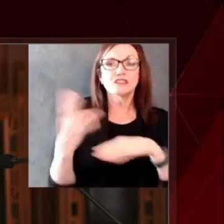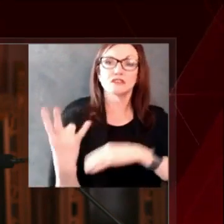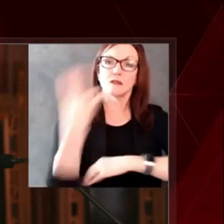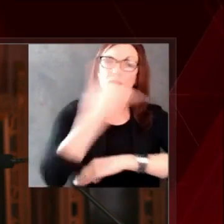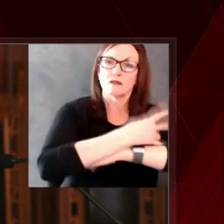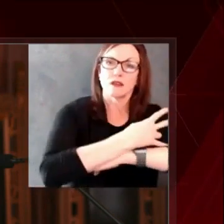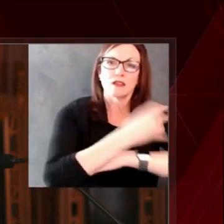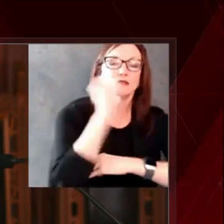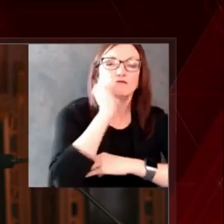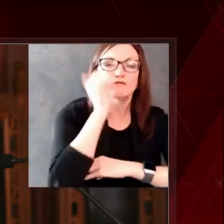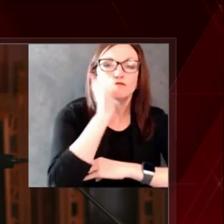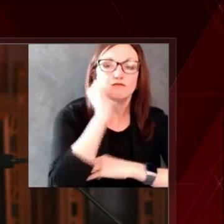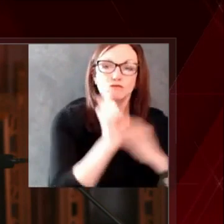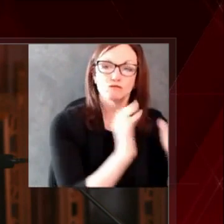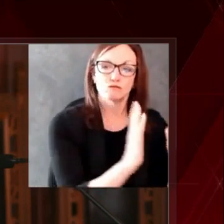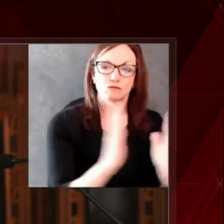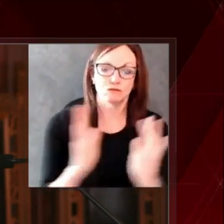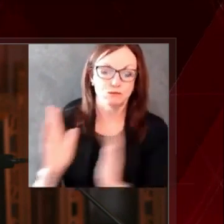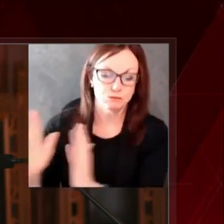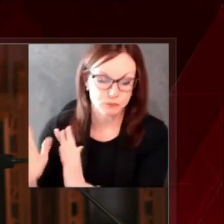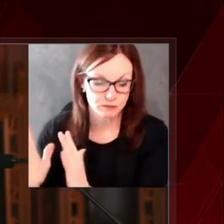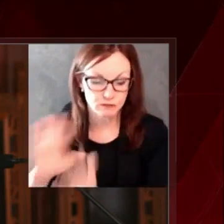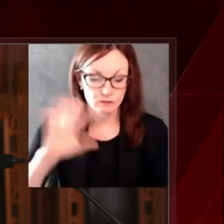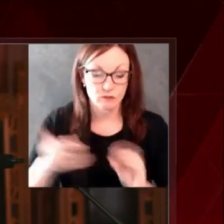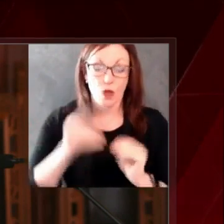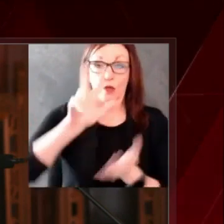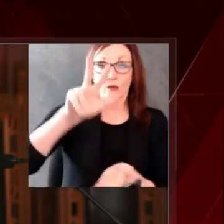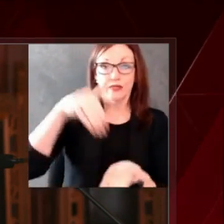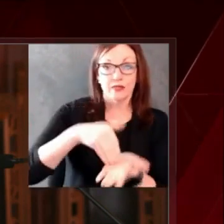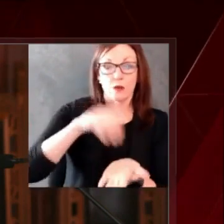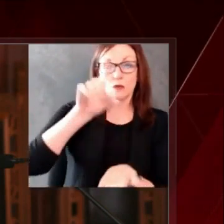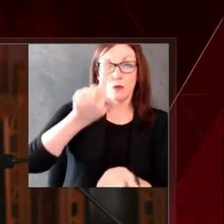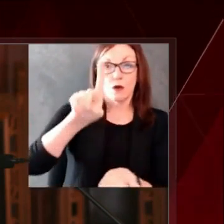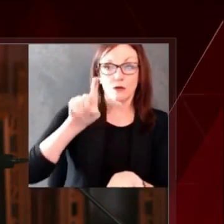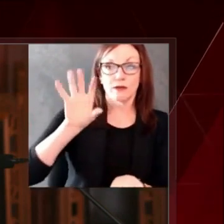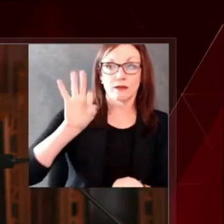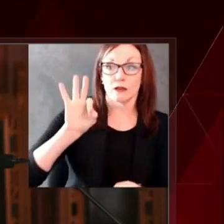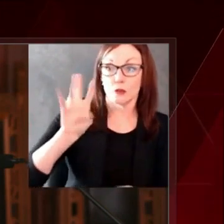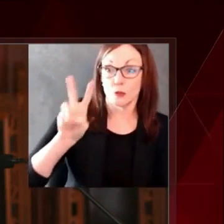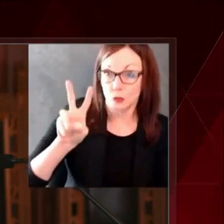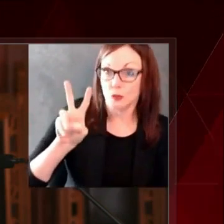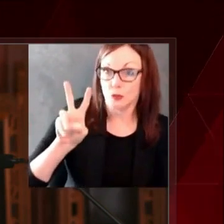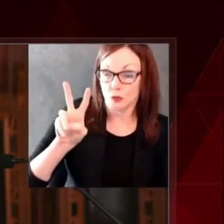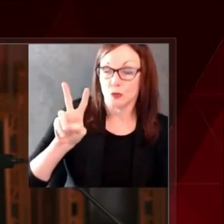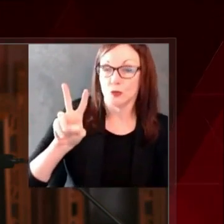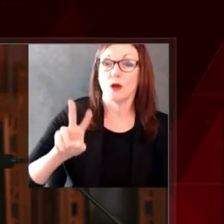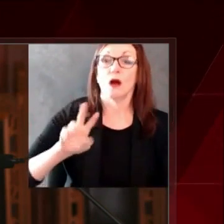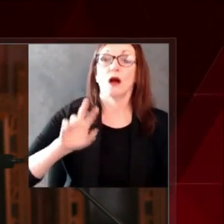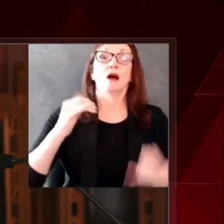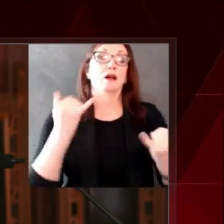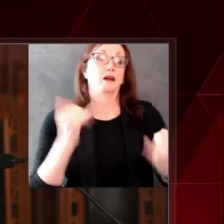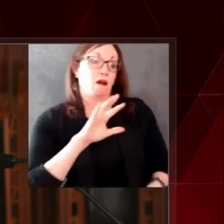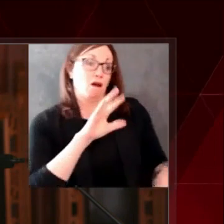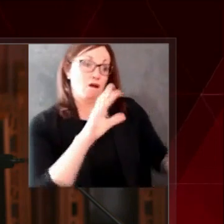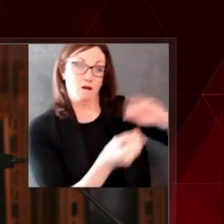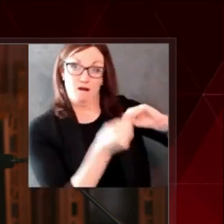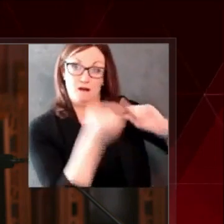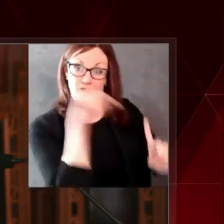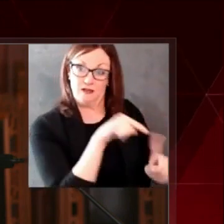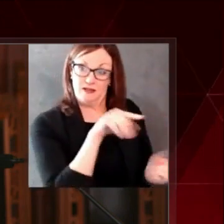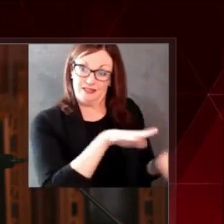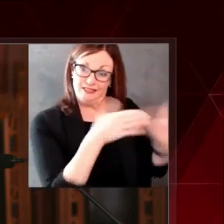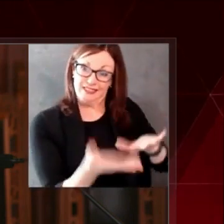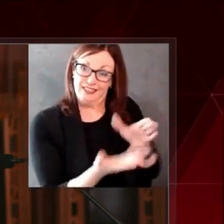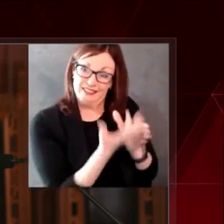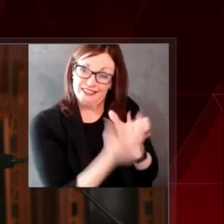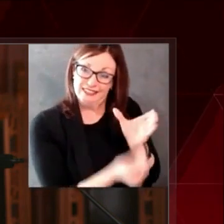-19, which brings our total deaths to 4,255. As always, our thoughts are